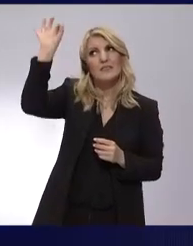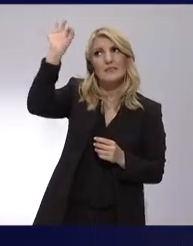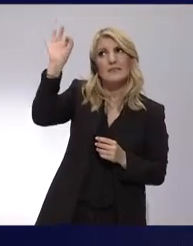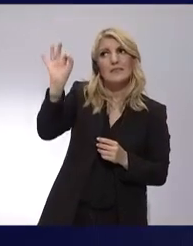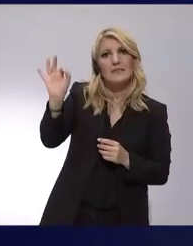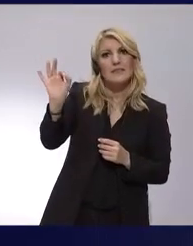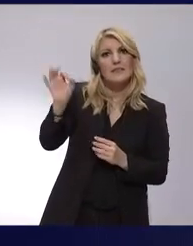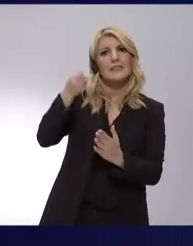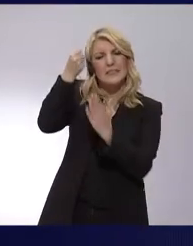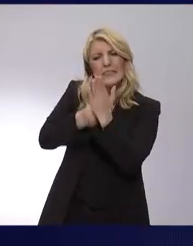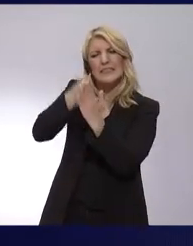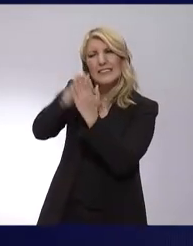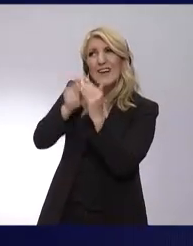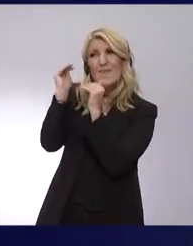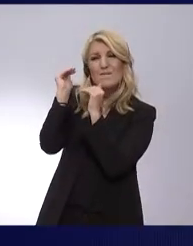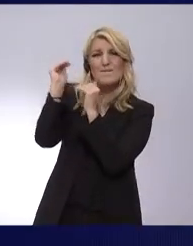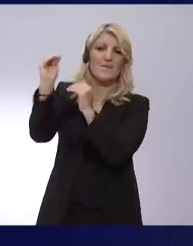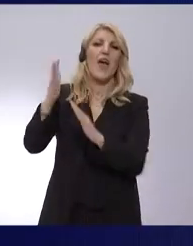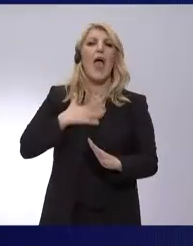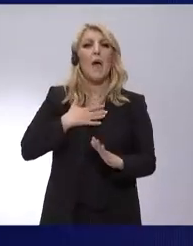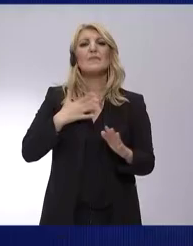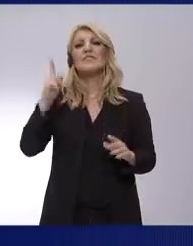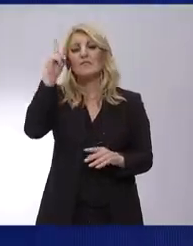Thank you so much and good luck for the next days.